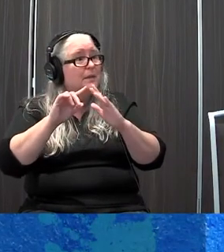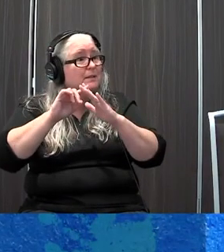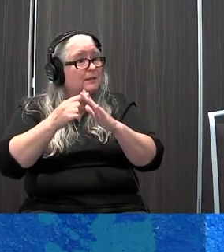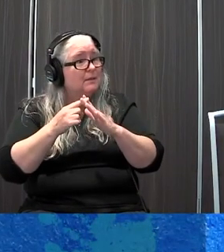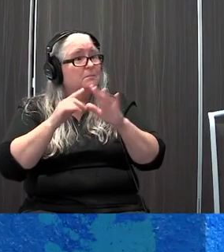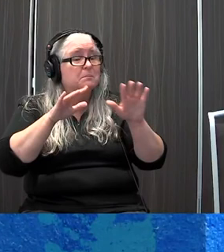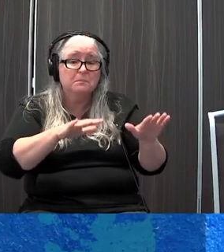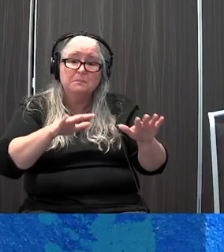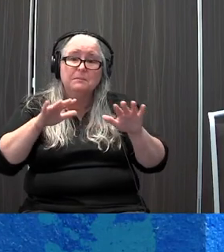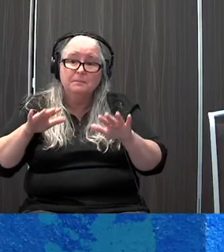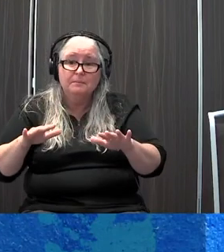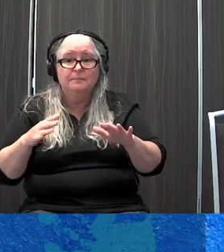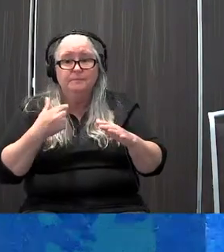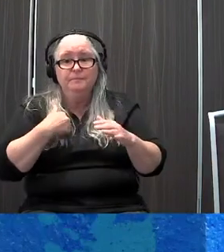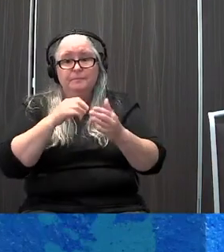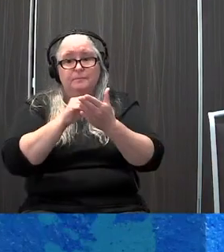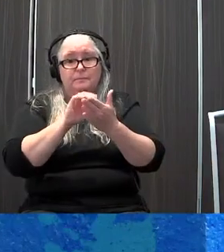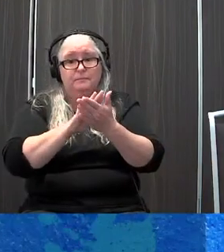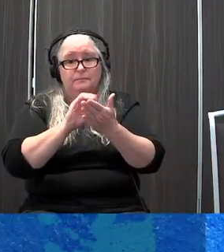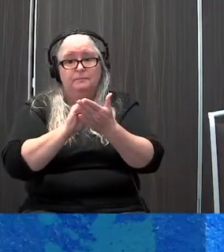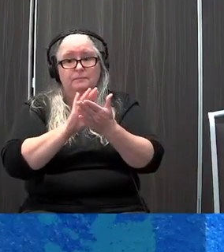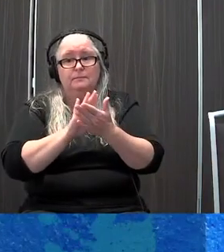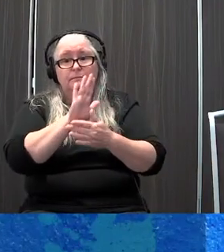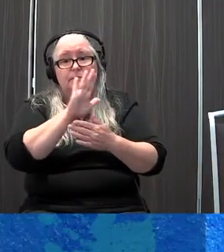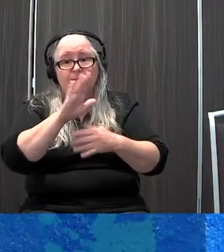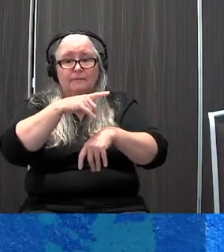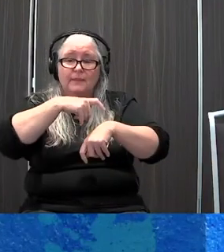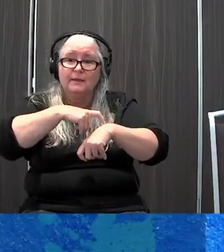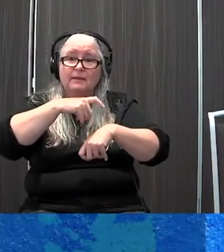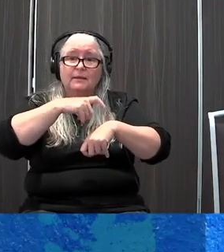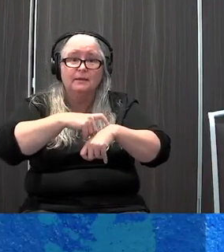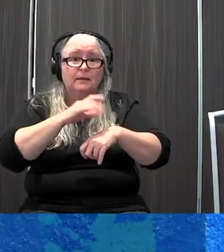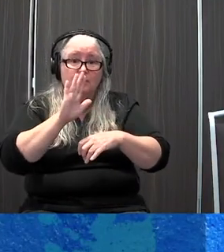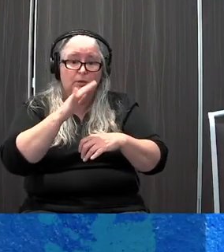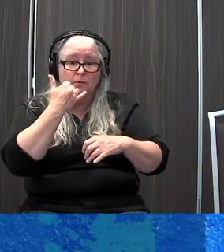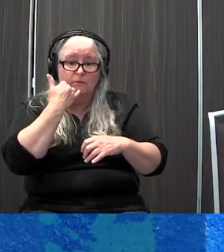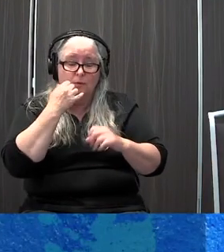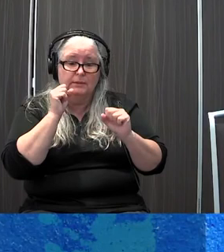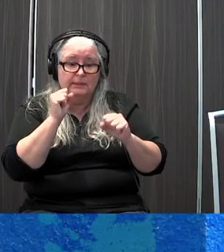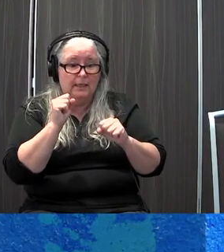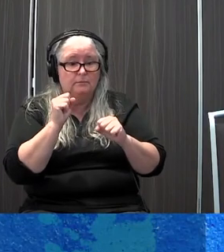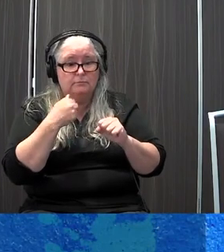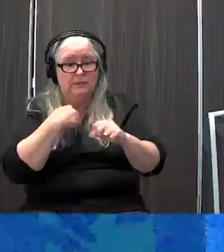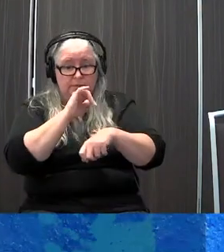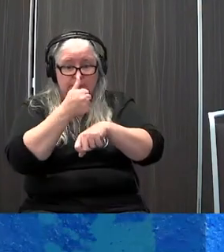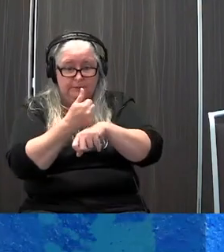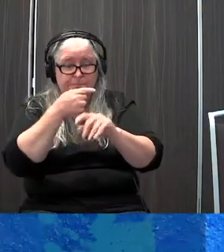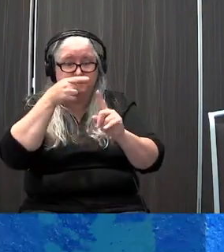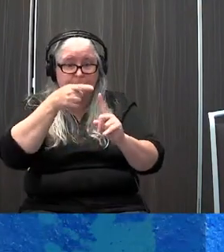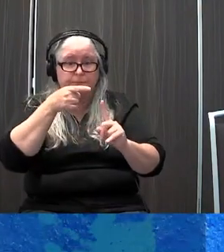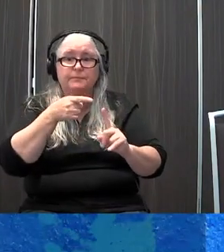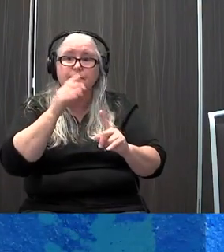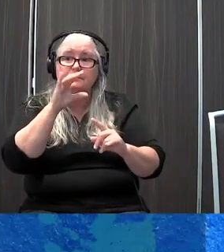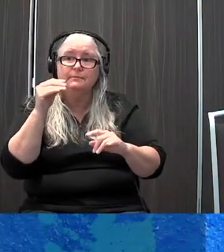about. Track your time if you want. You know, our phones can be used for some good kind of goal setting. And give it time.